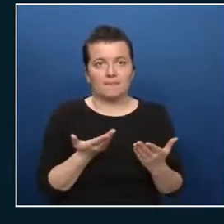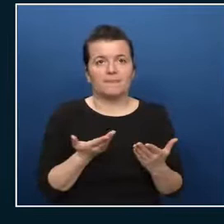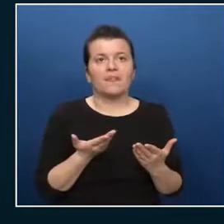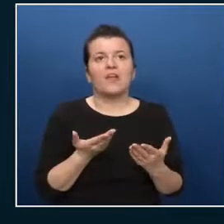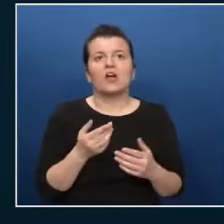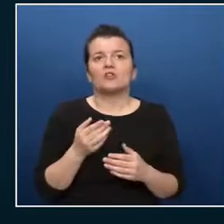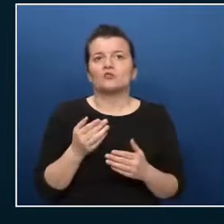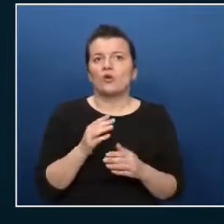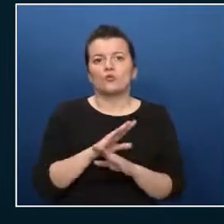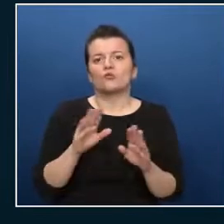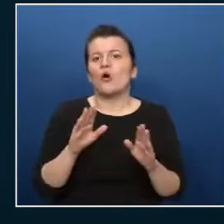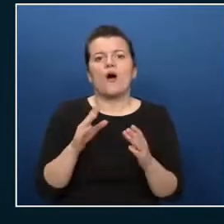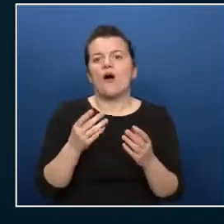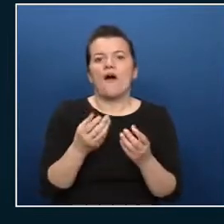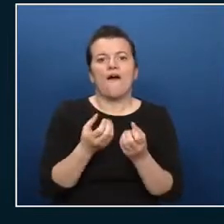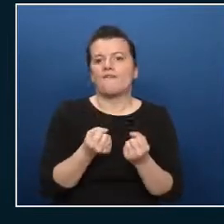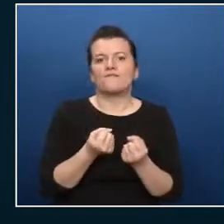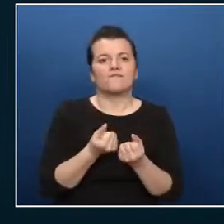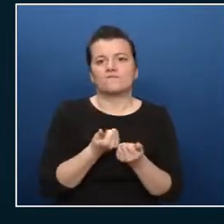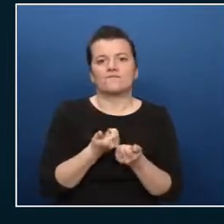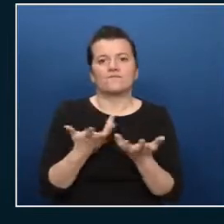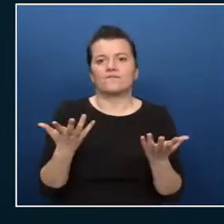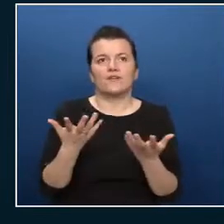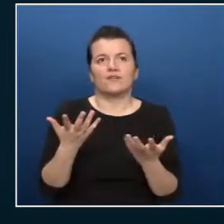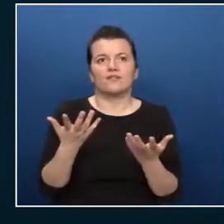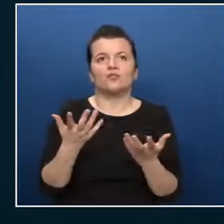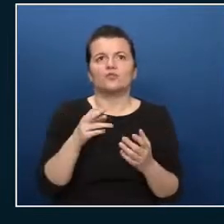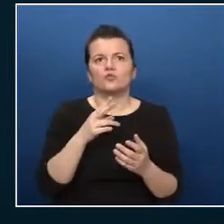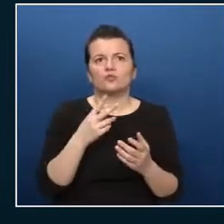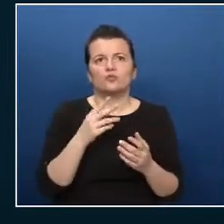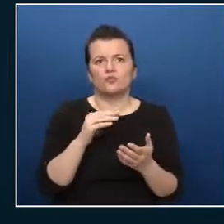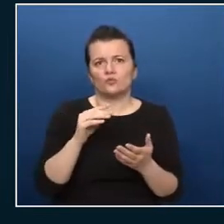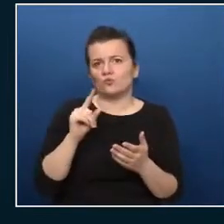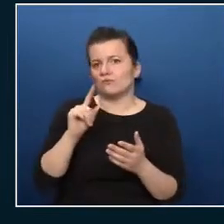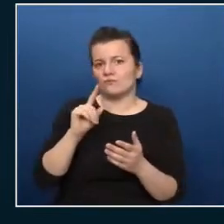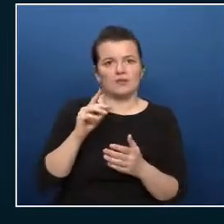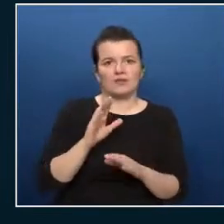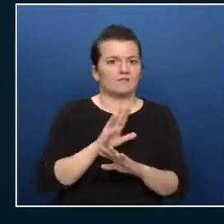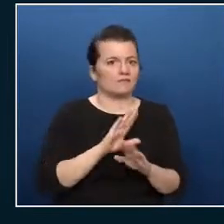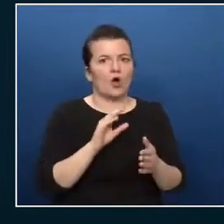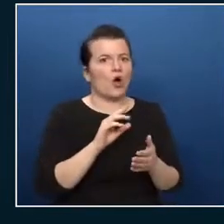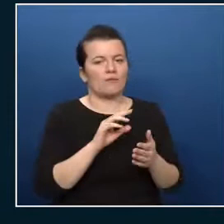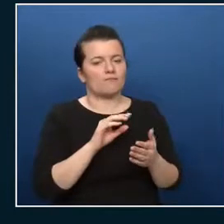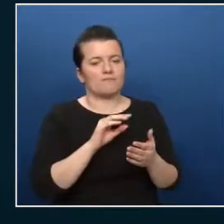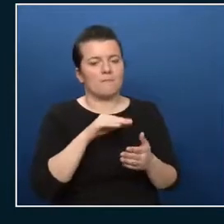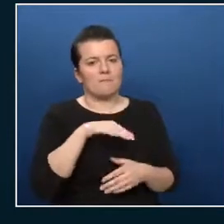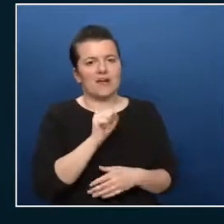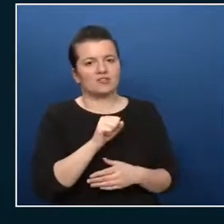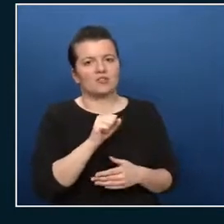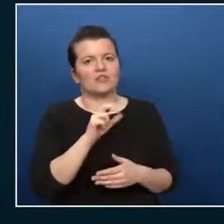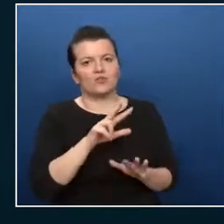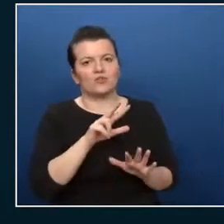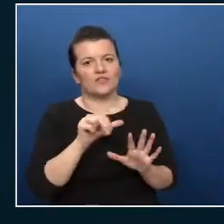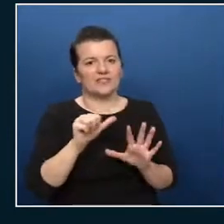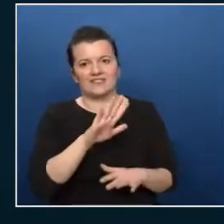normally would have when you also use Office 365 right of Microsoft 365 I have to say by the way but